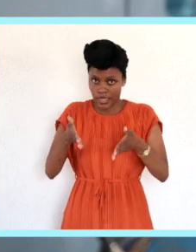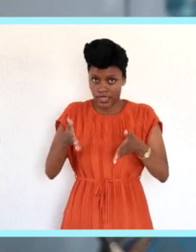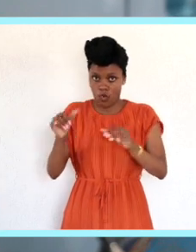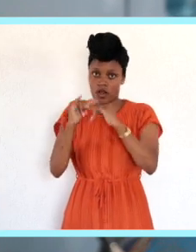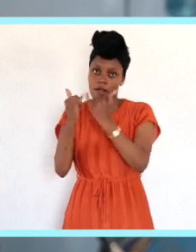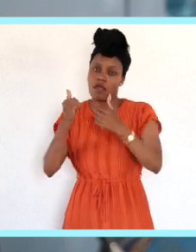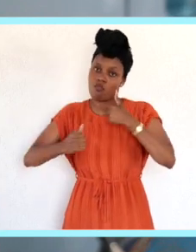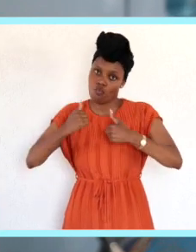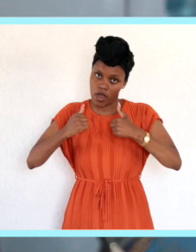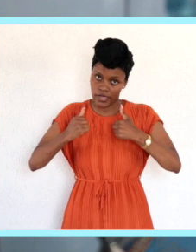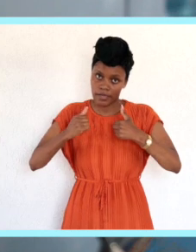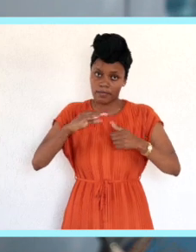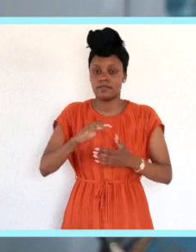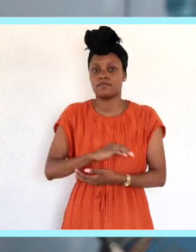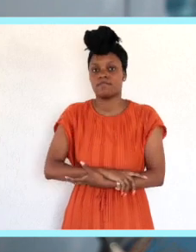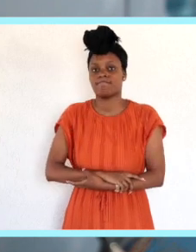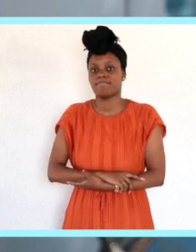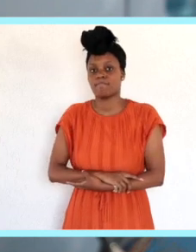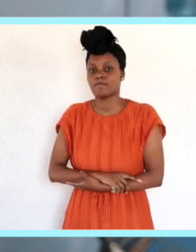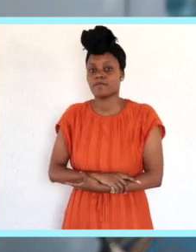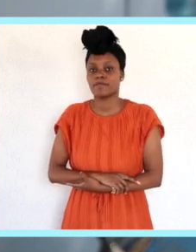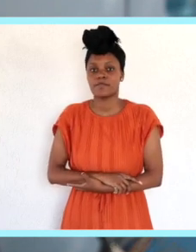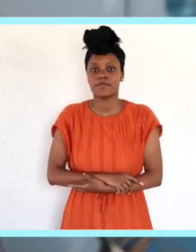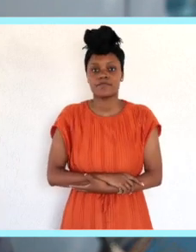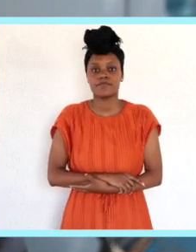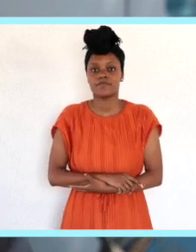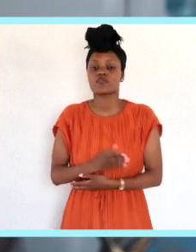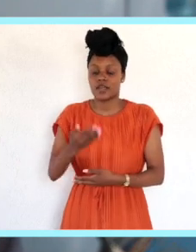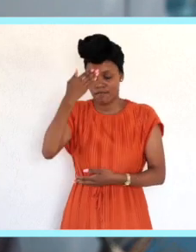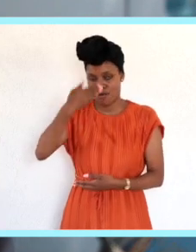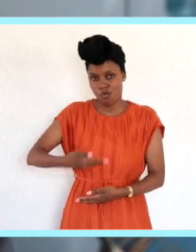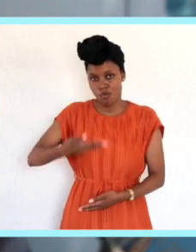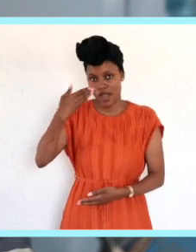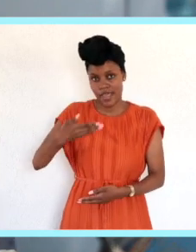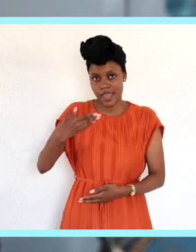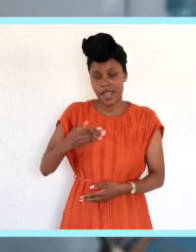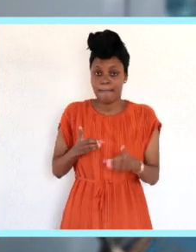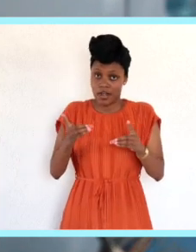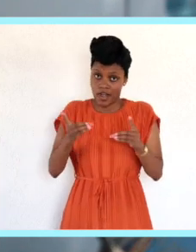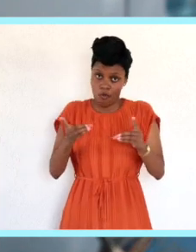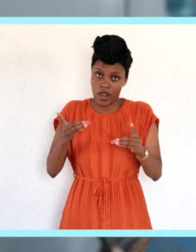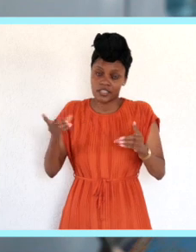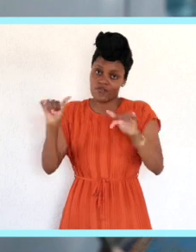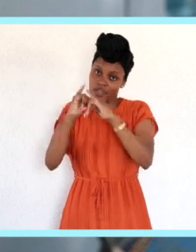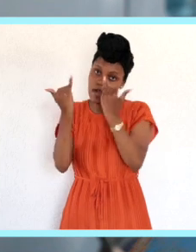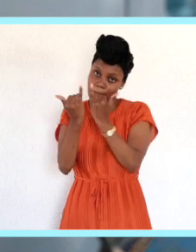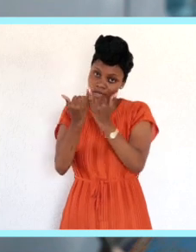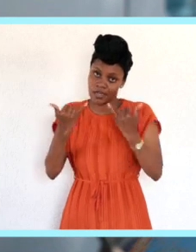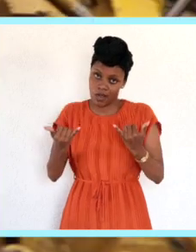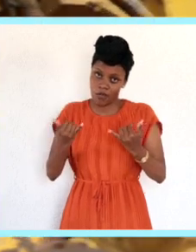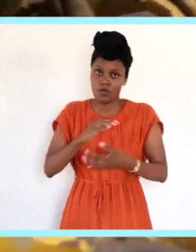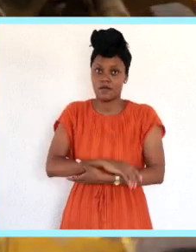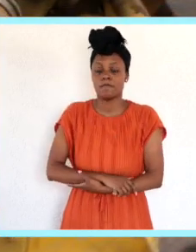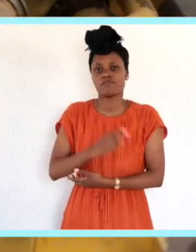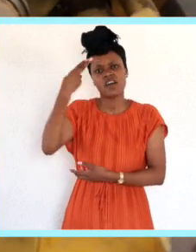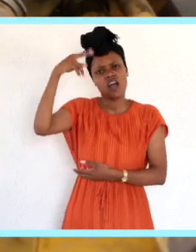which I'm currently running right now. So yeah, that's just who I am at the moment. I'm the director of